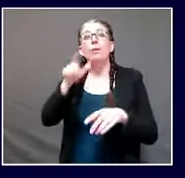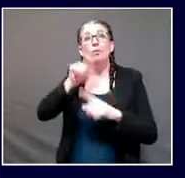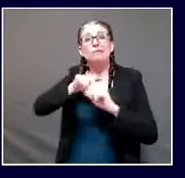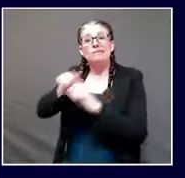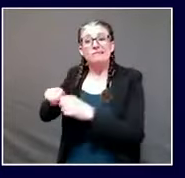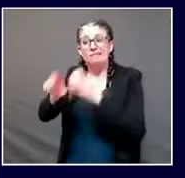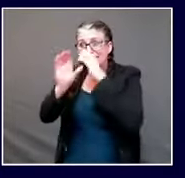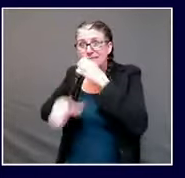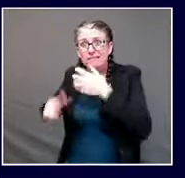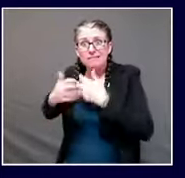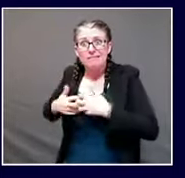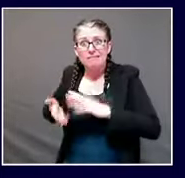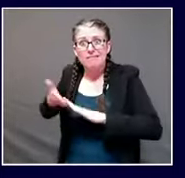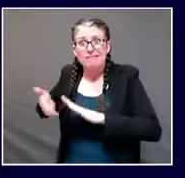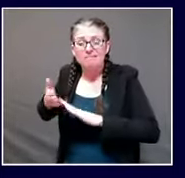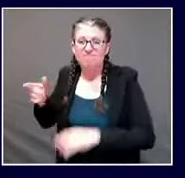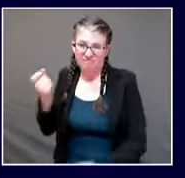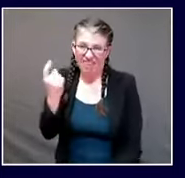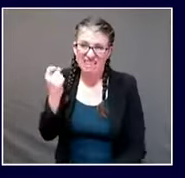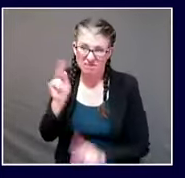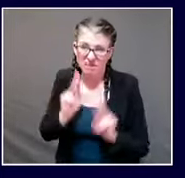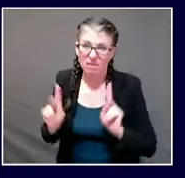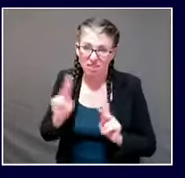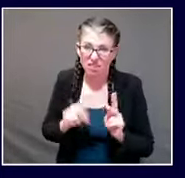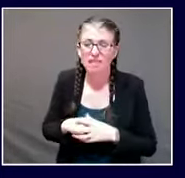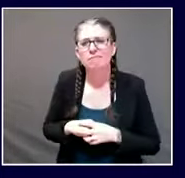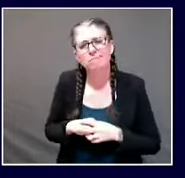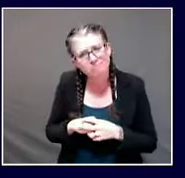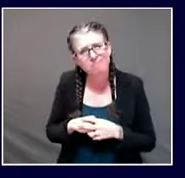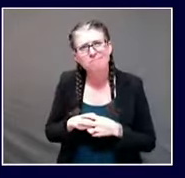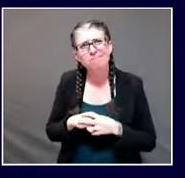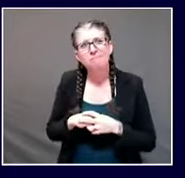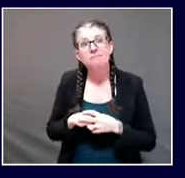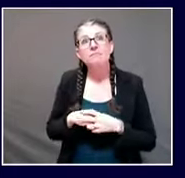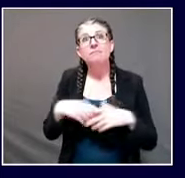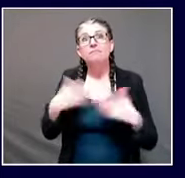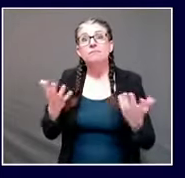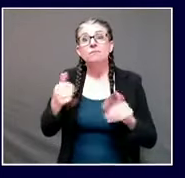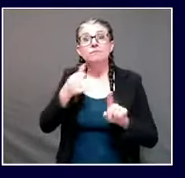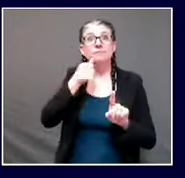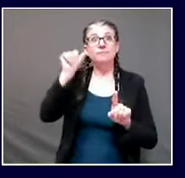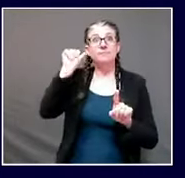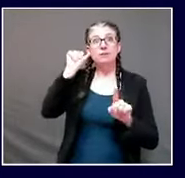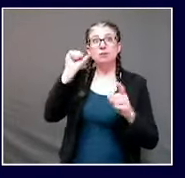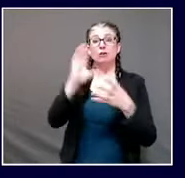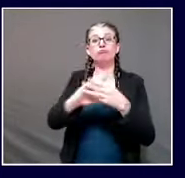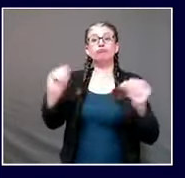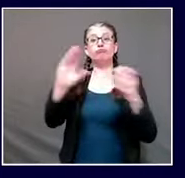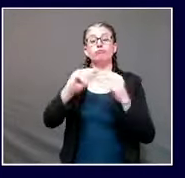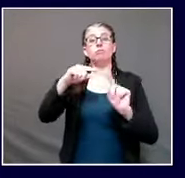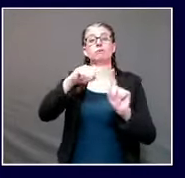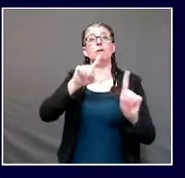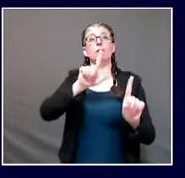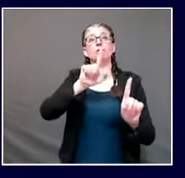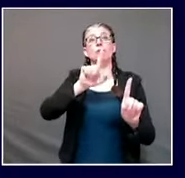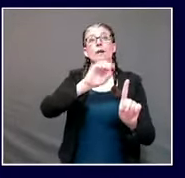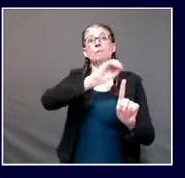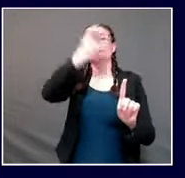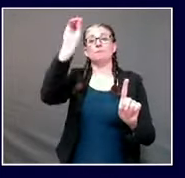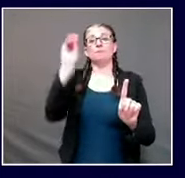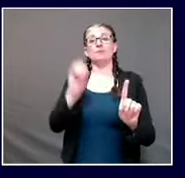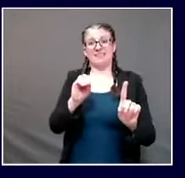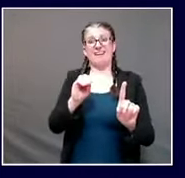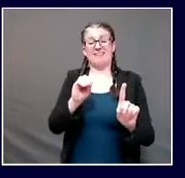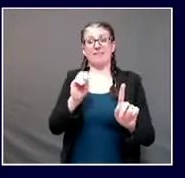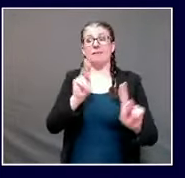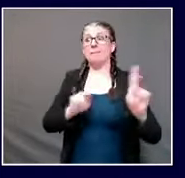Among yesterday's cases, 21% were among individuals from York County, and 16%